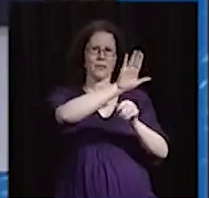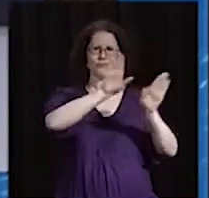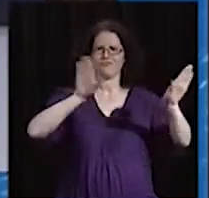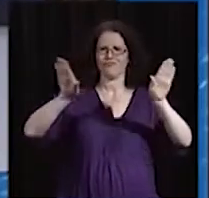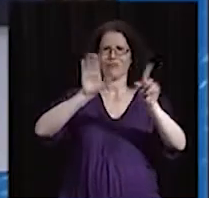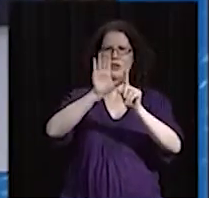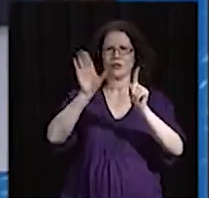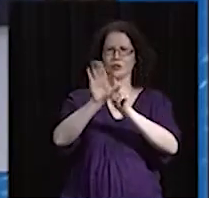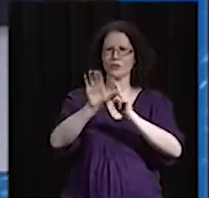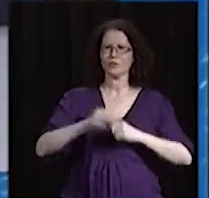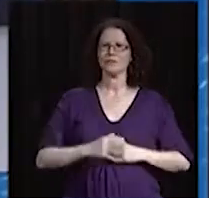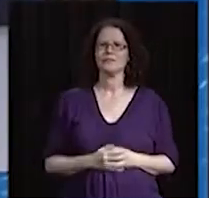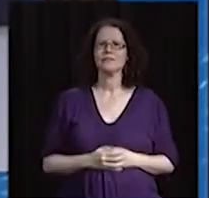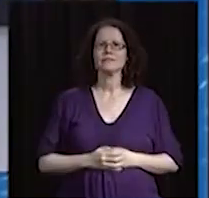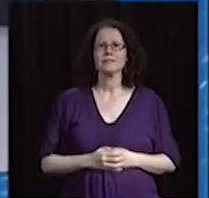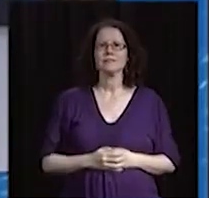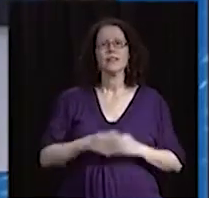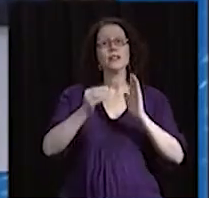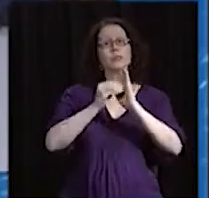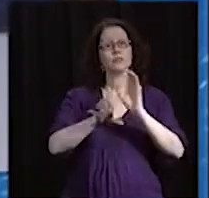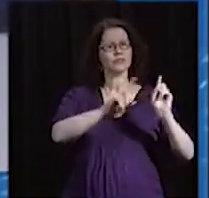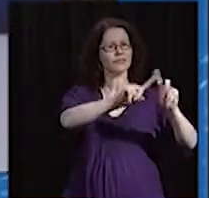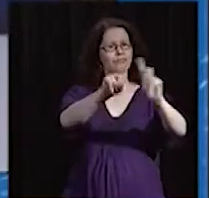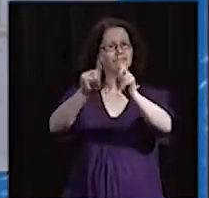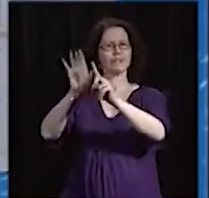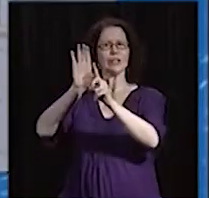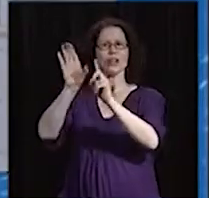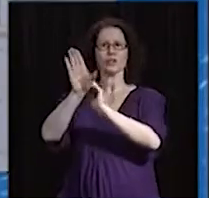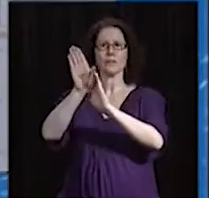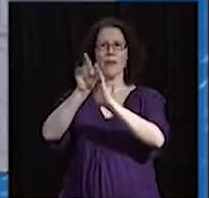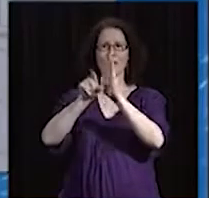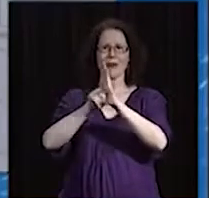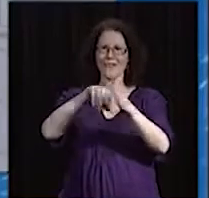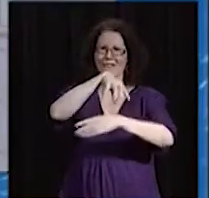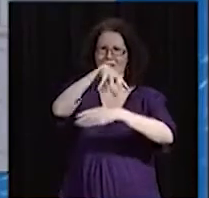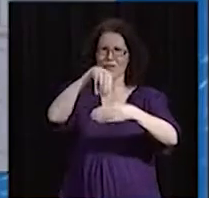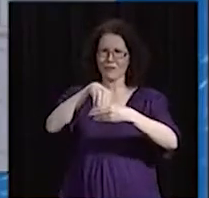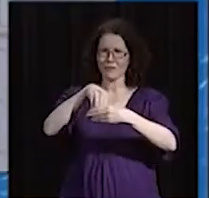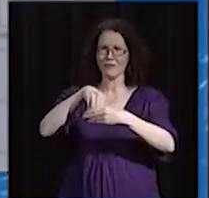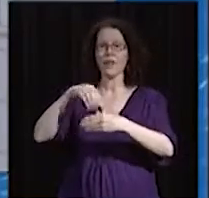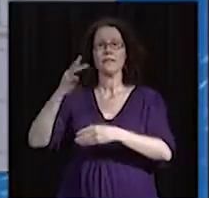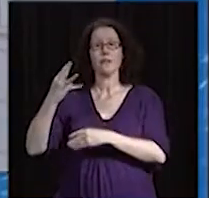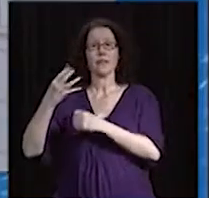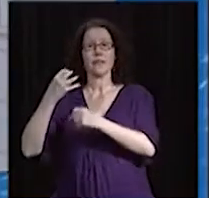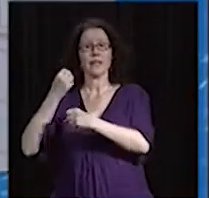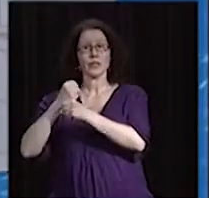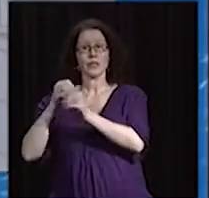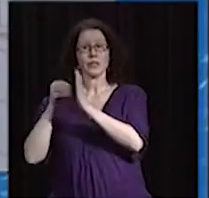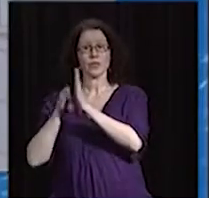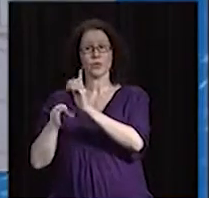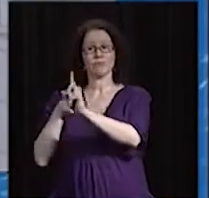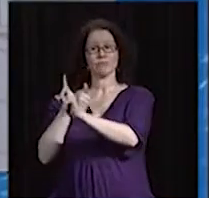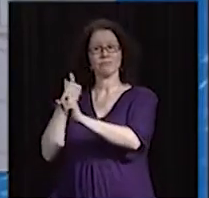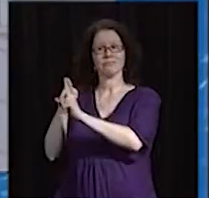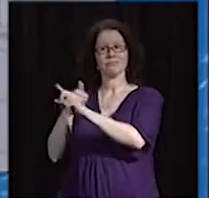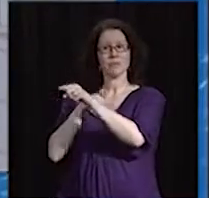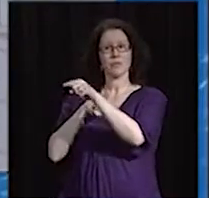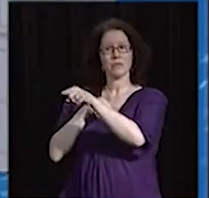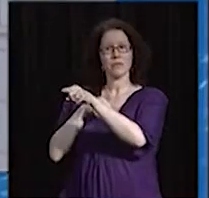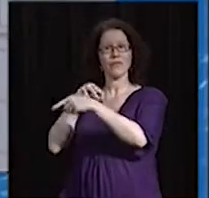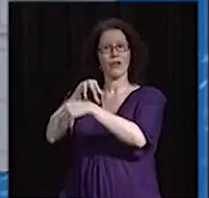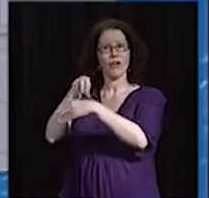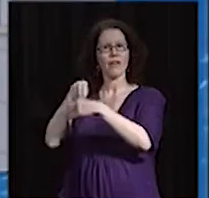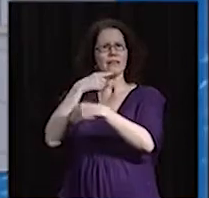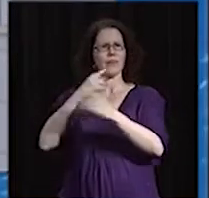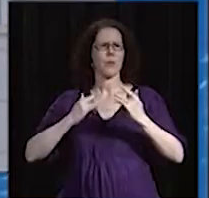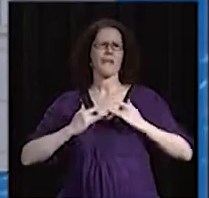various cultures and backgrounds are getting involved. Nick Phillips is a fourth year student at the Mount. He says events like this are